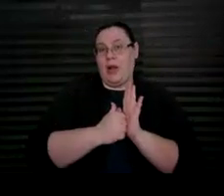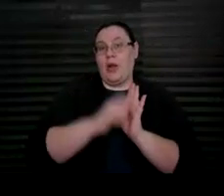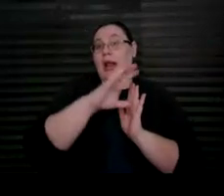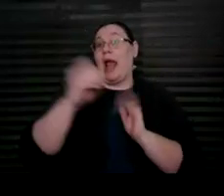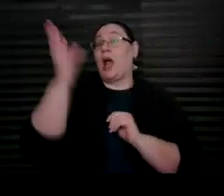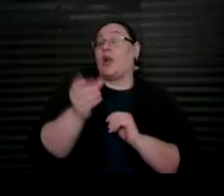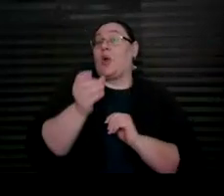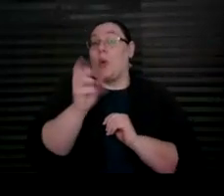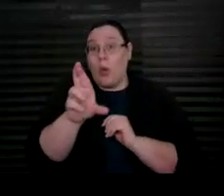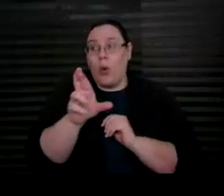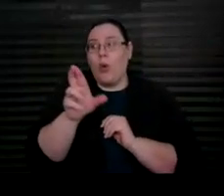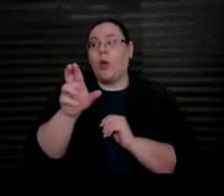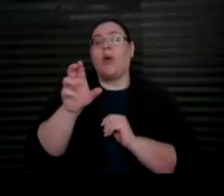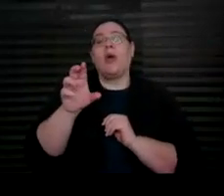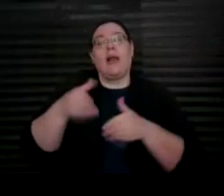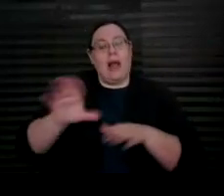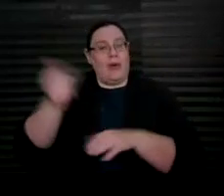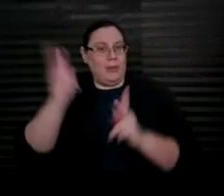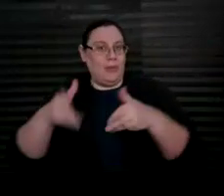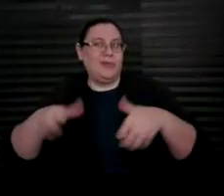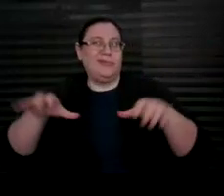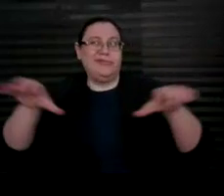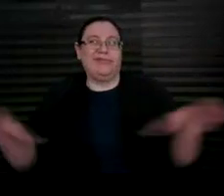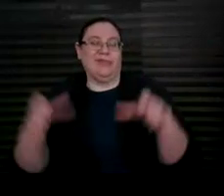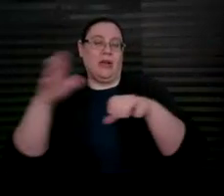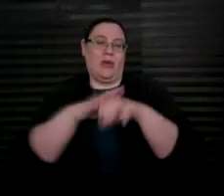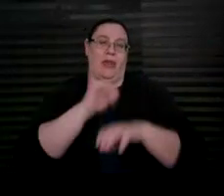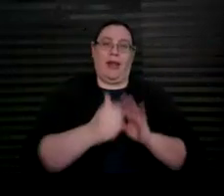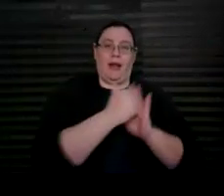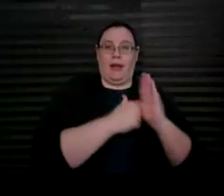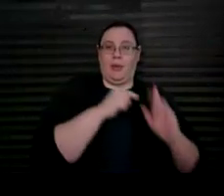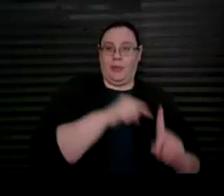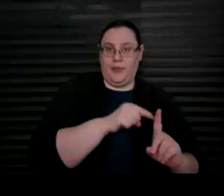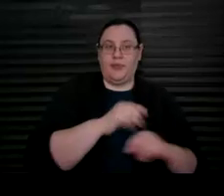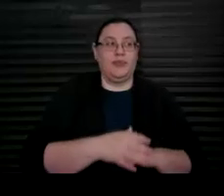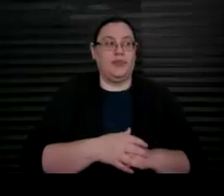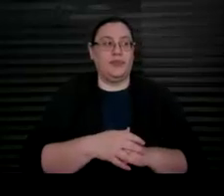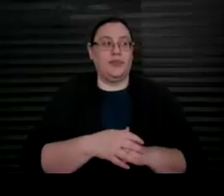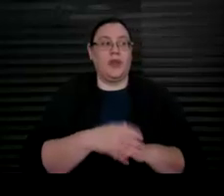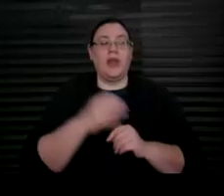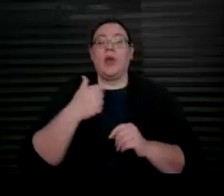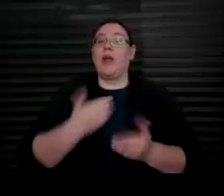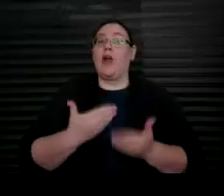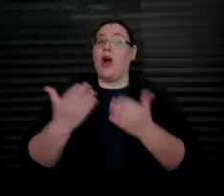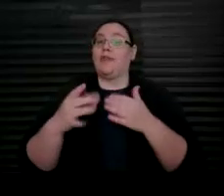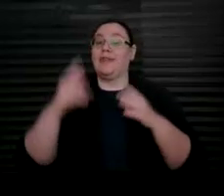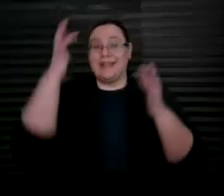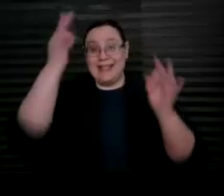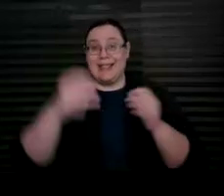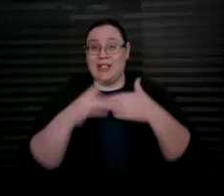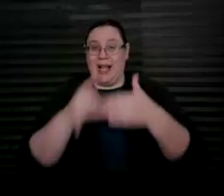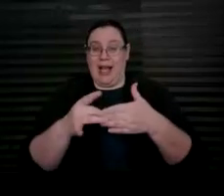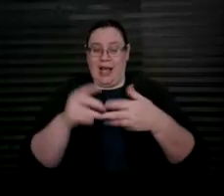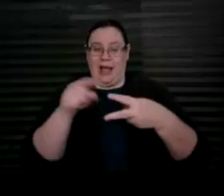take specific actions on the account. • we offer ABLE decision guides. There is one